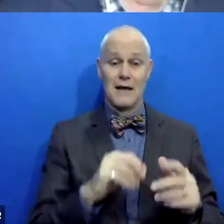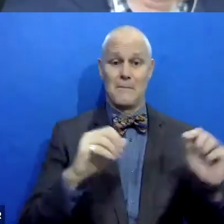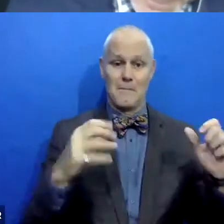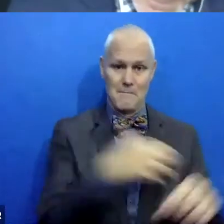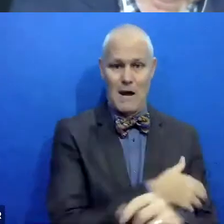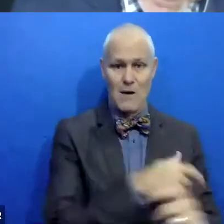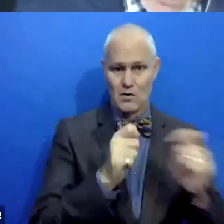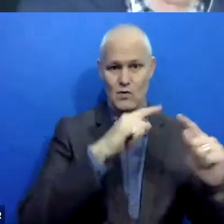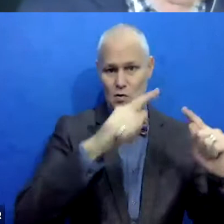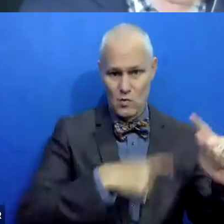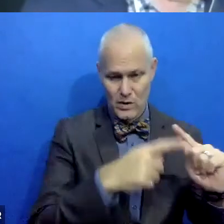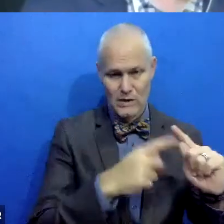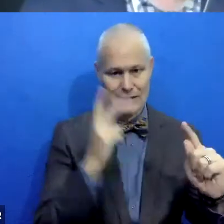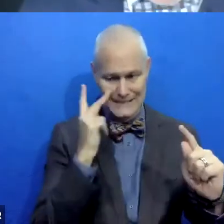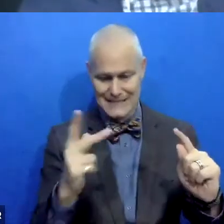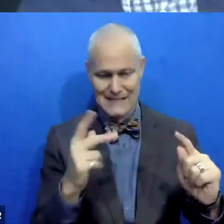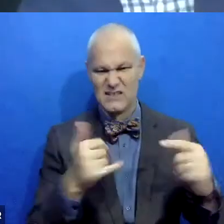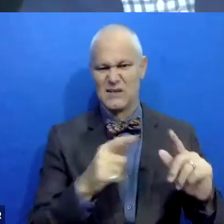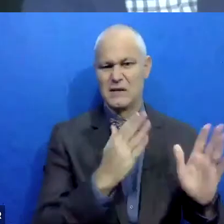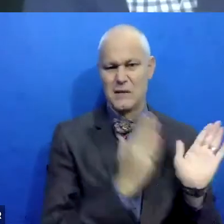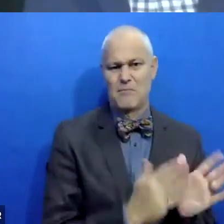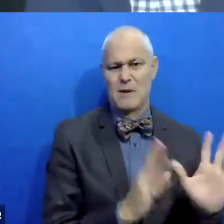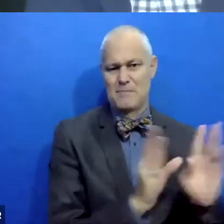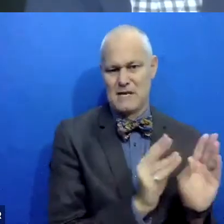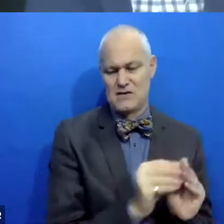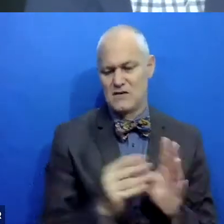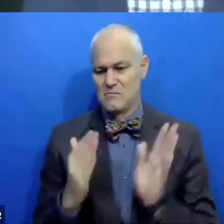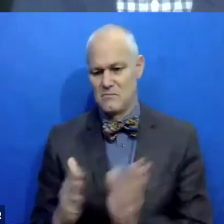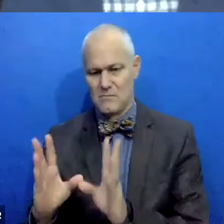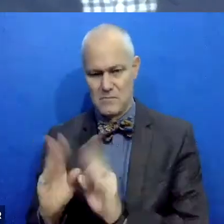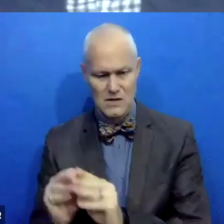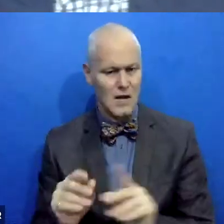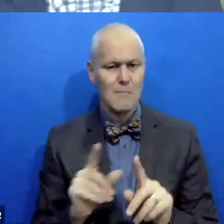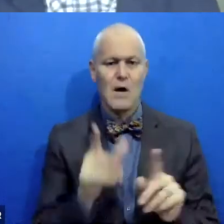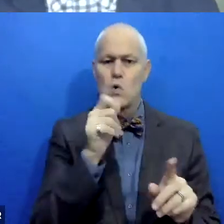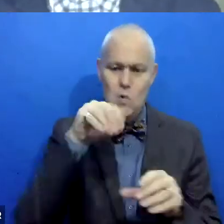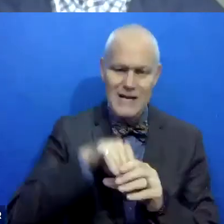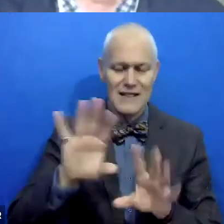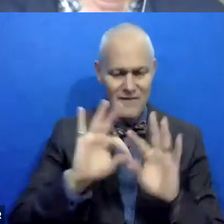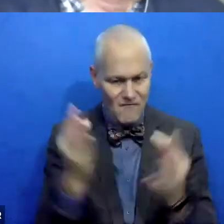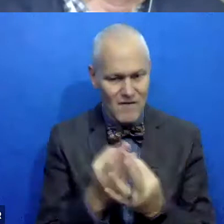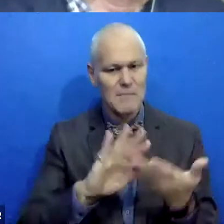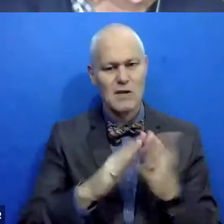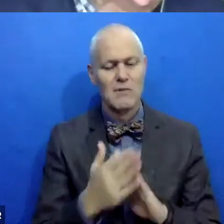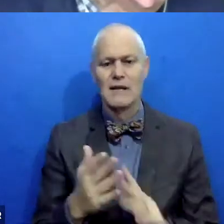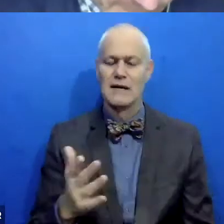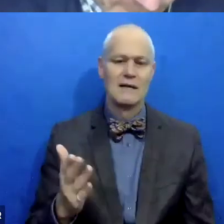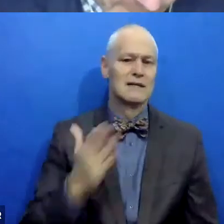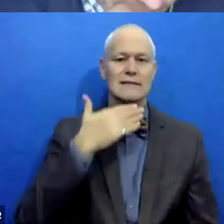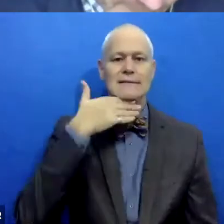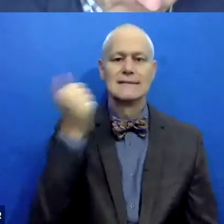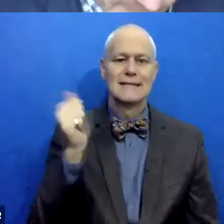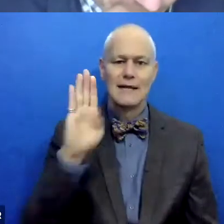for the first time in those prep sessions. Um, but also who else in the family and community is tired of the BS